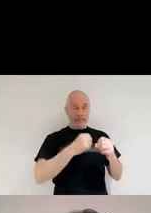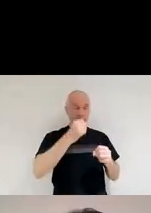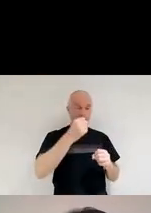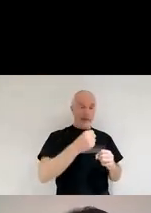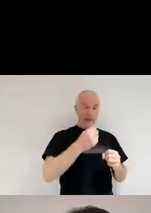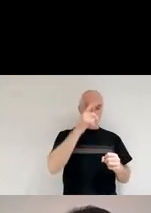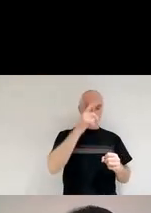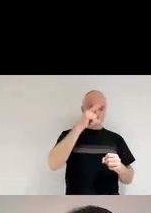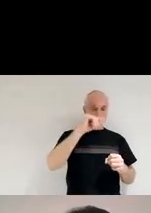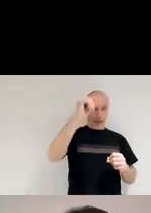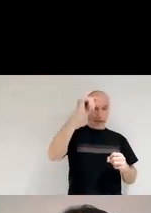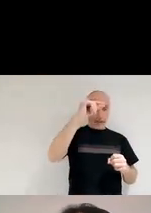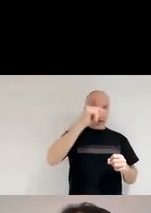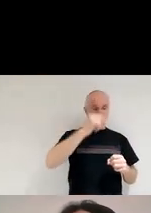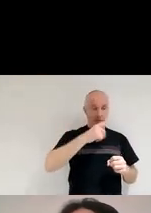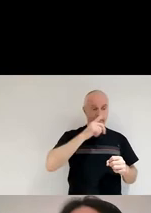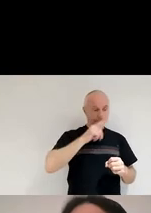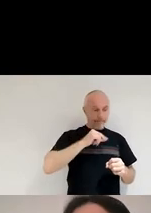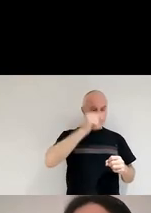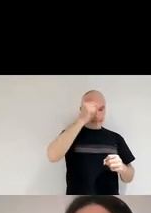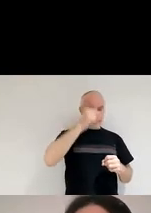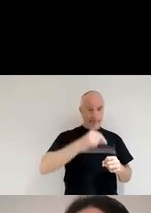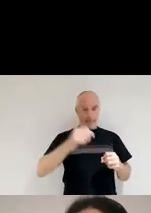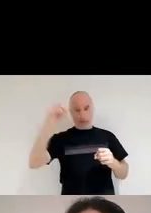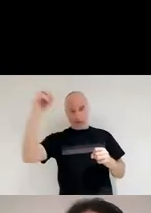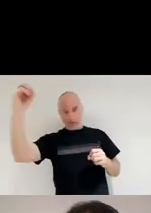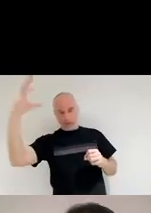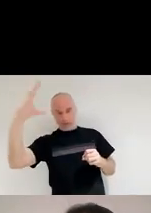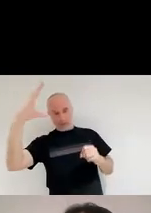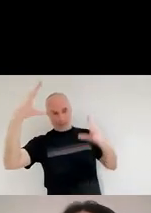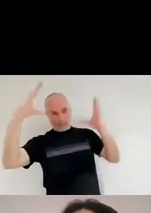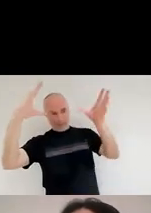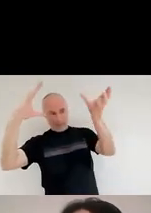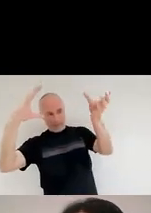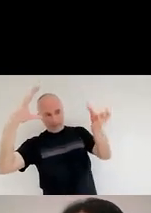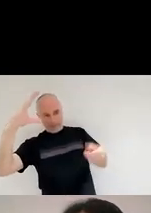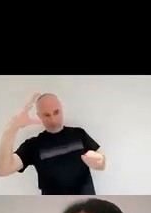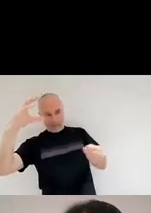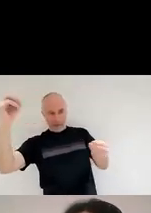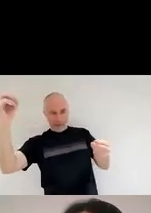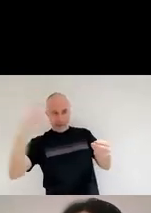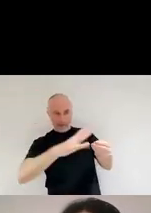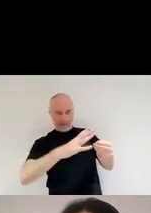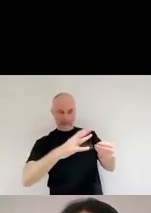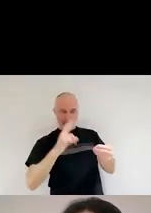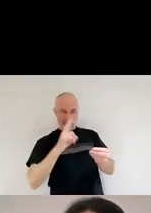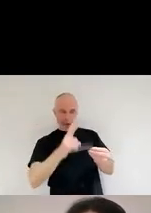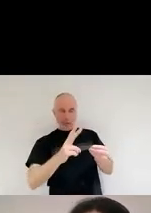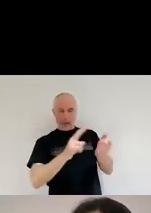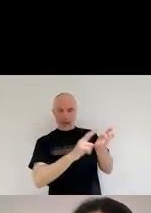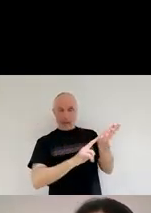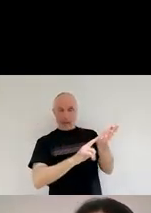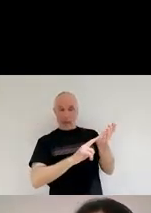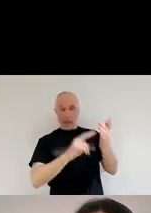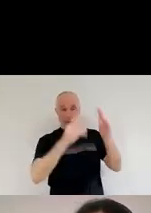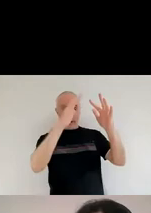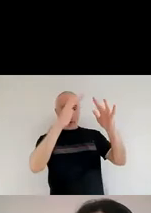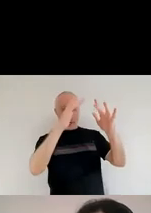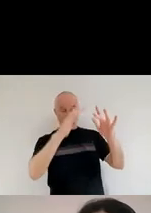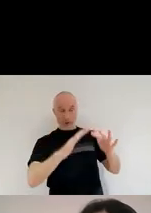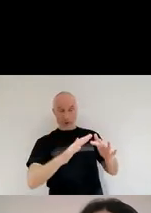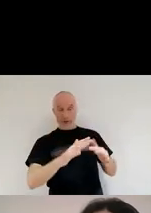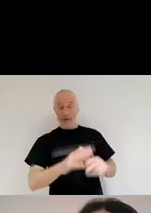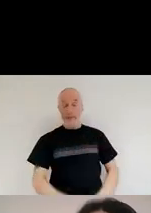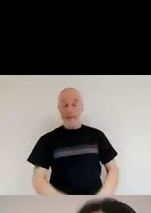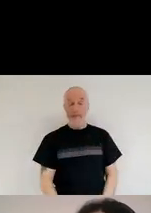scattered by dust. And that's what is giving this dust to this bluish glow. It's not actually the light that